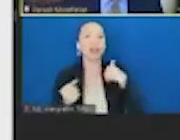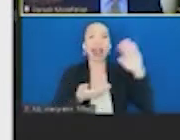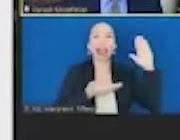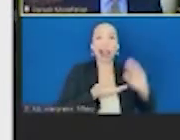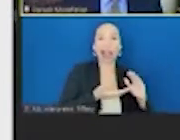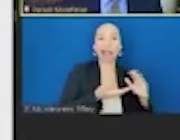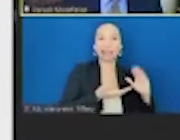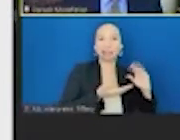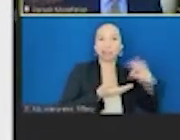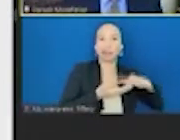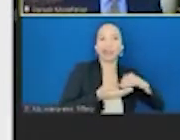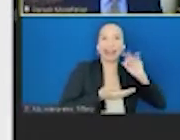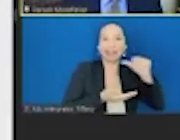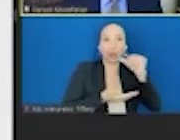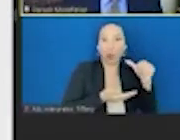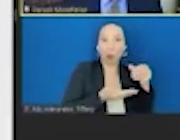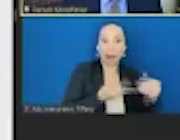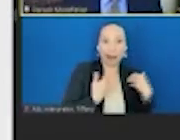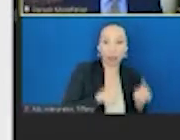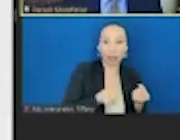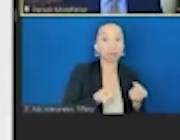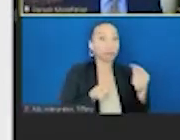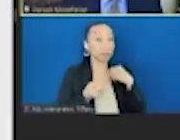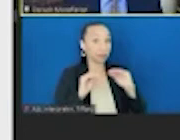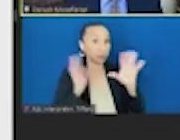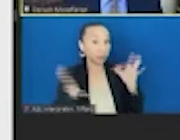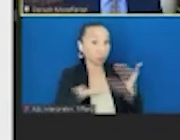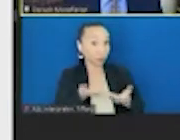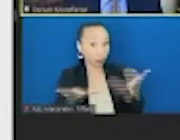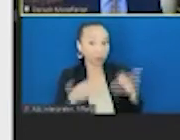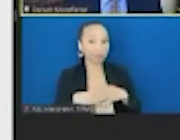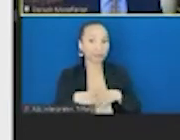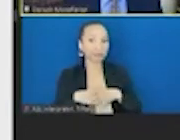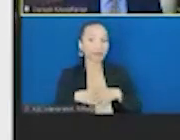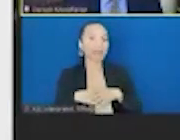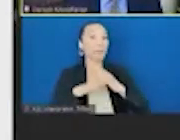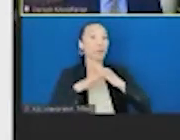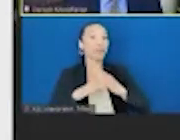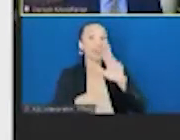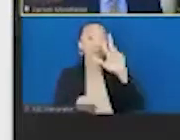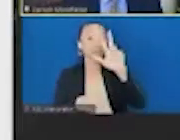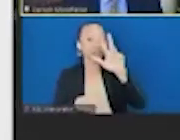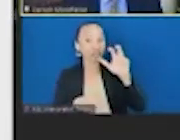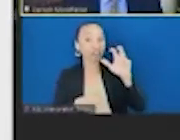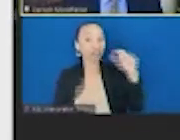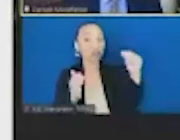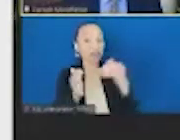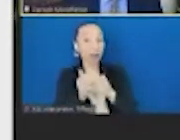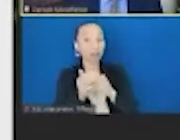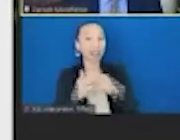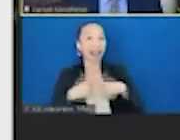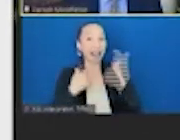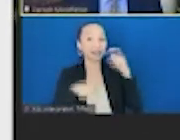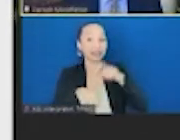the fruit and vegetable incentive would save 300,000 cardiovascular events over a lifetime of people on currently on SNAP.